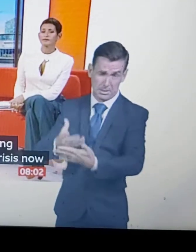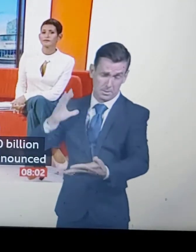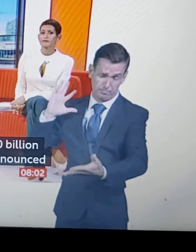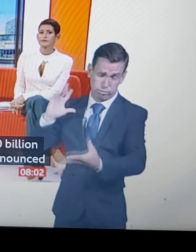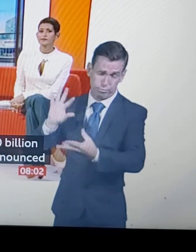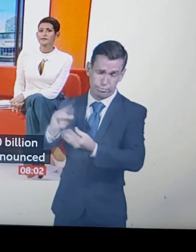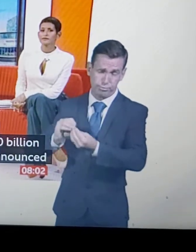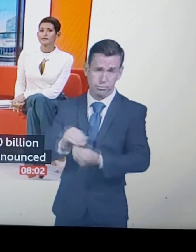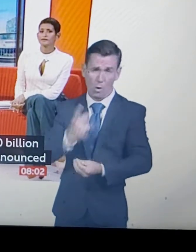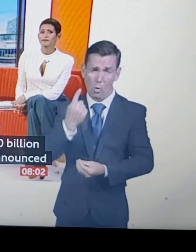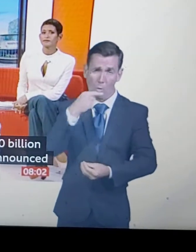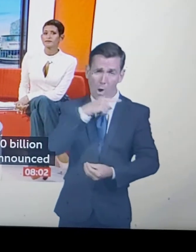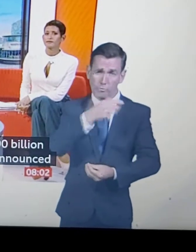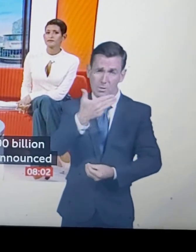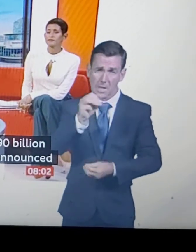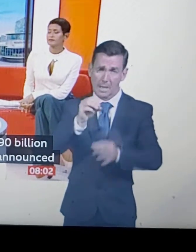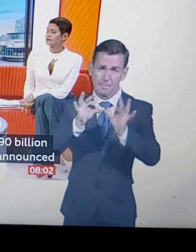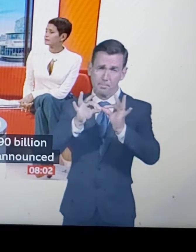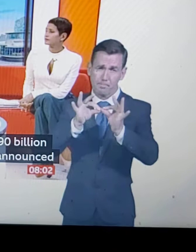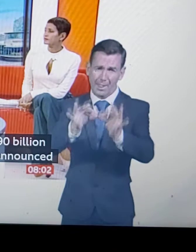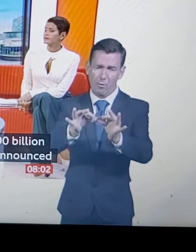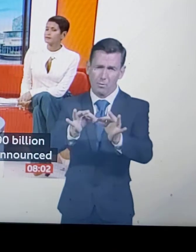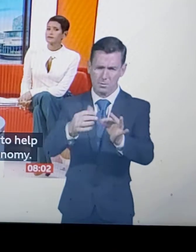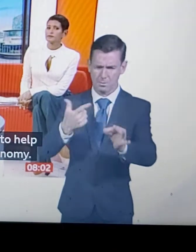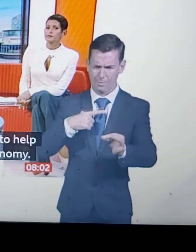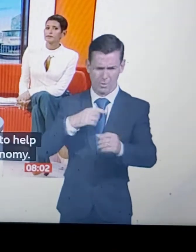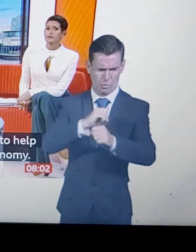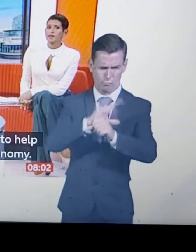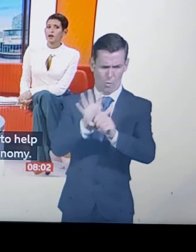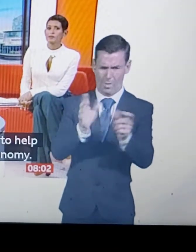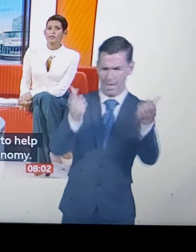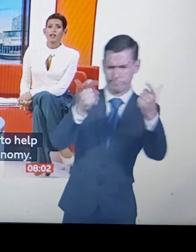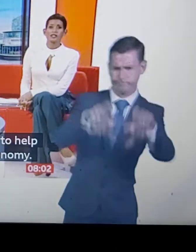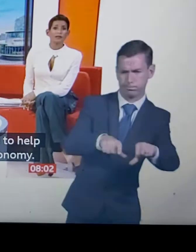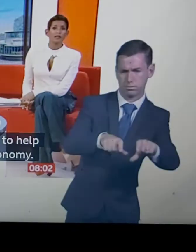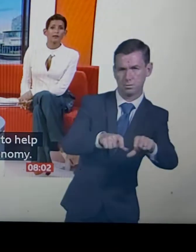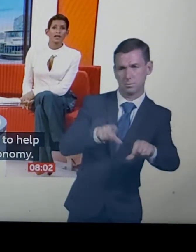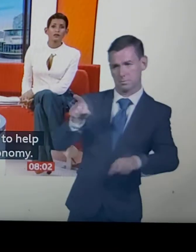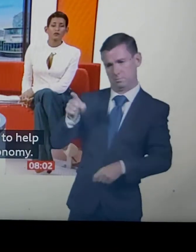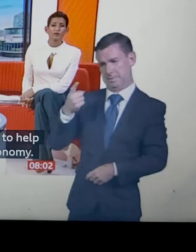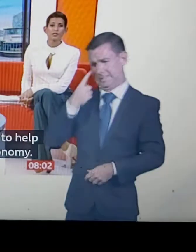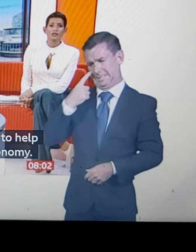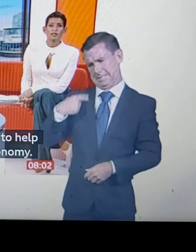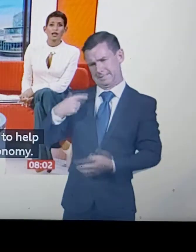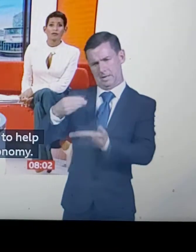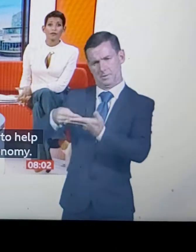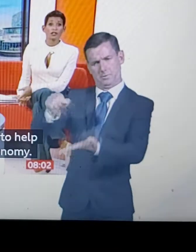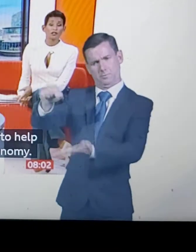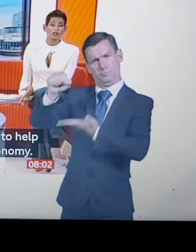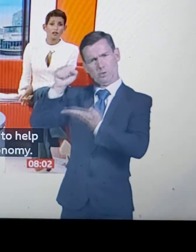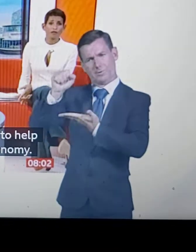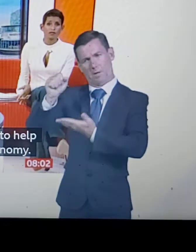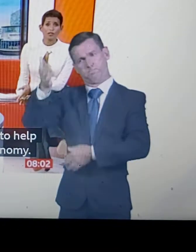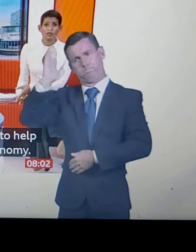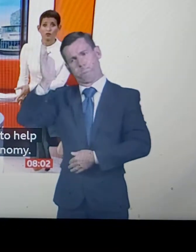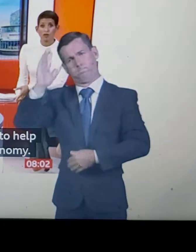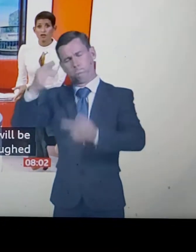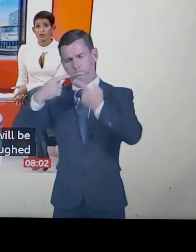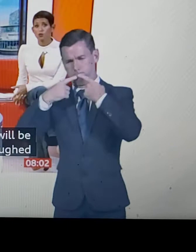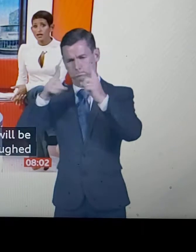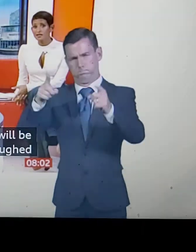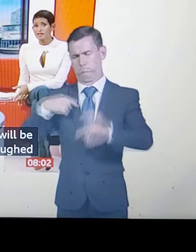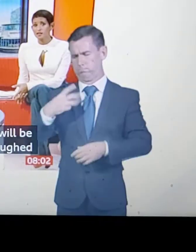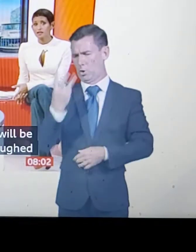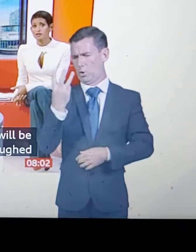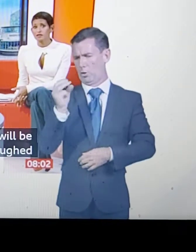after the Chancellor announced a raft of measures to help kick-start the economy. Up to £30 billion will be used to help furloughed staff return to